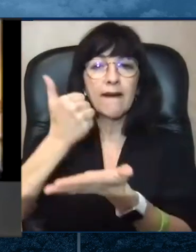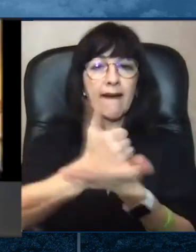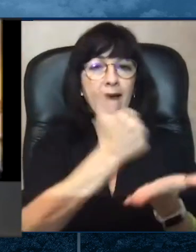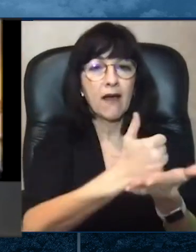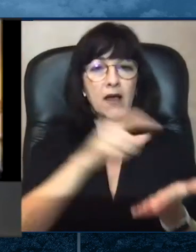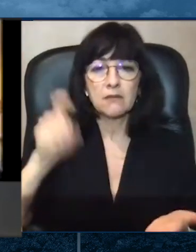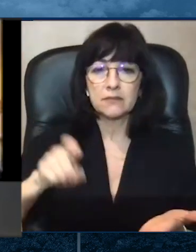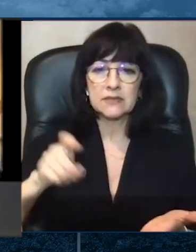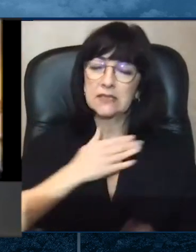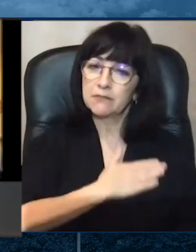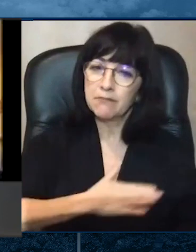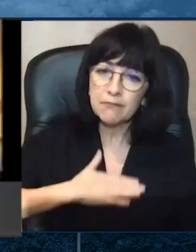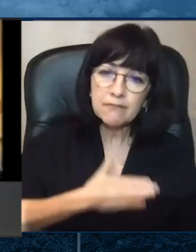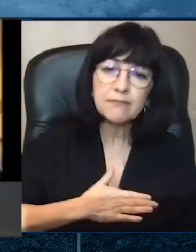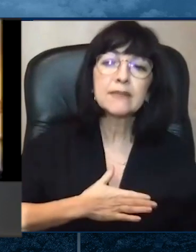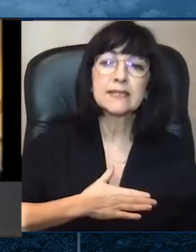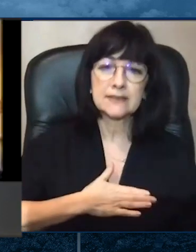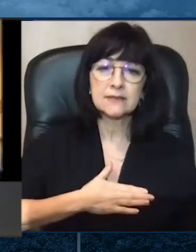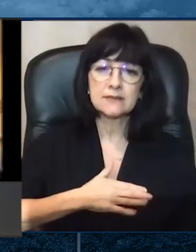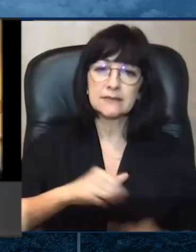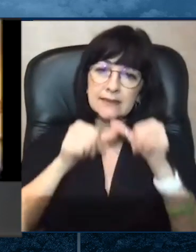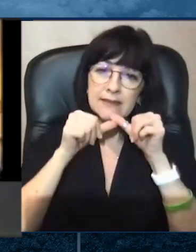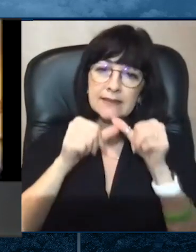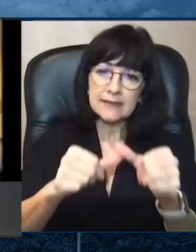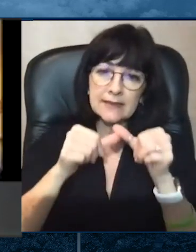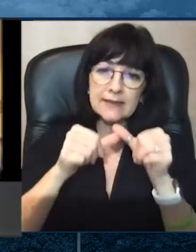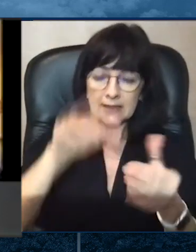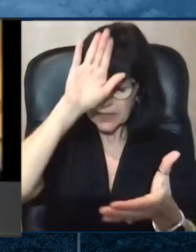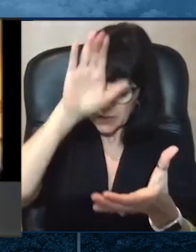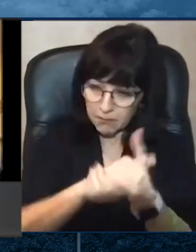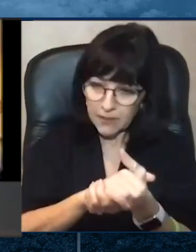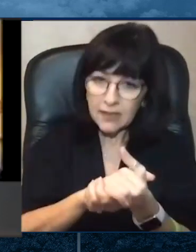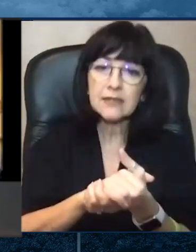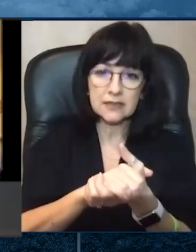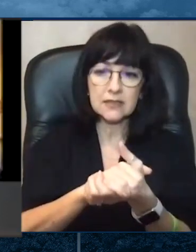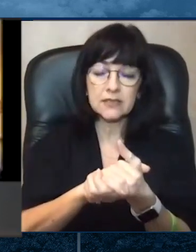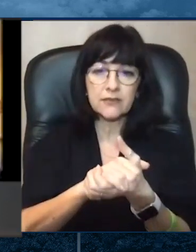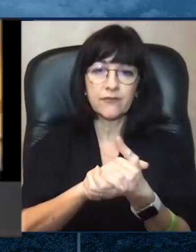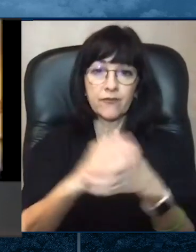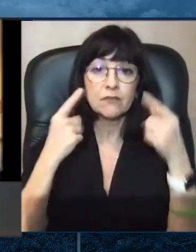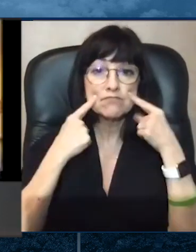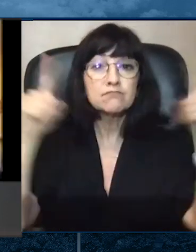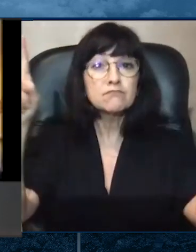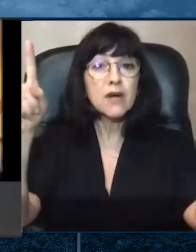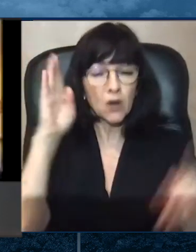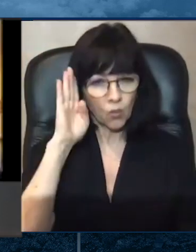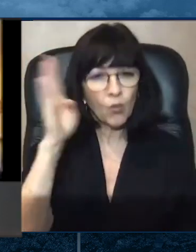Esto también pasará. Su servidora, María Matos.